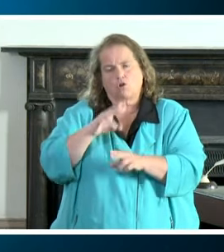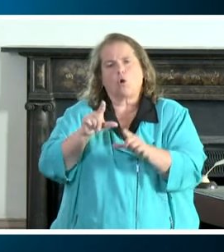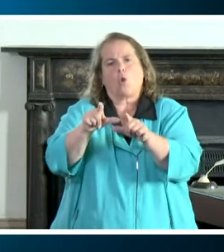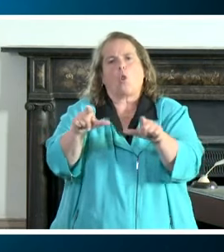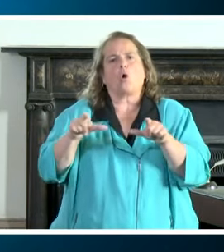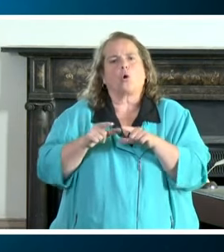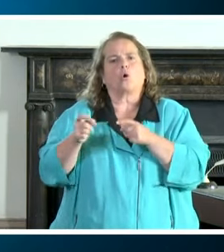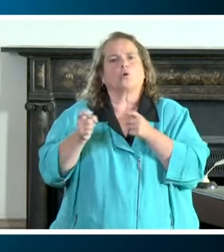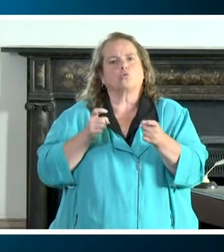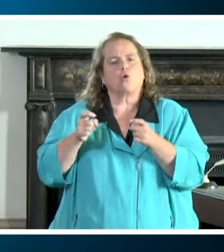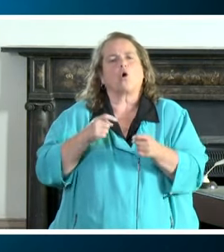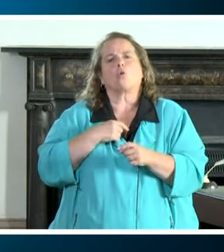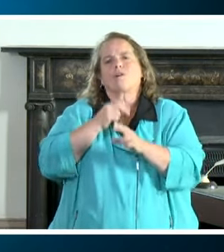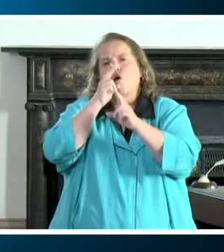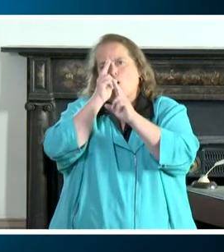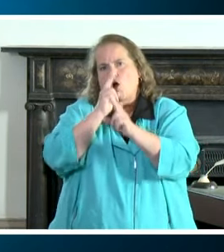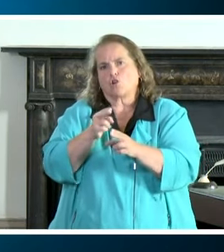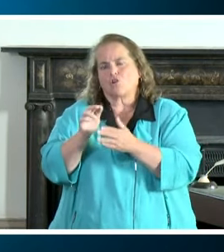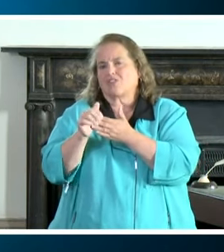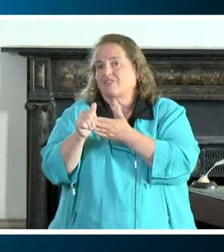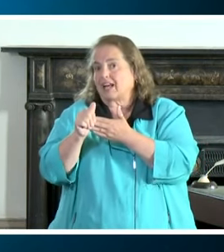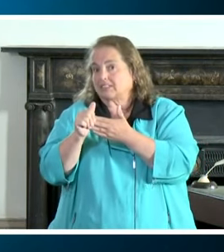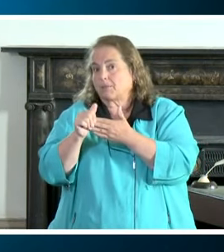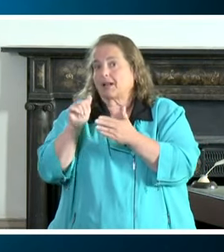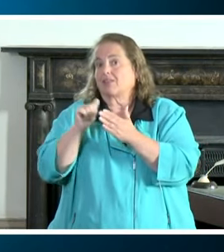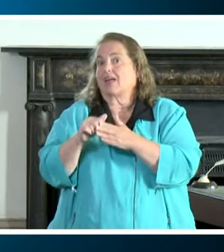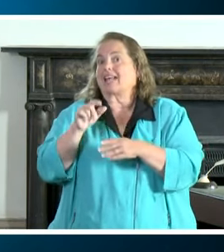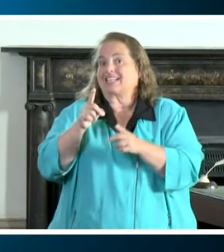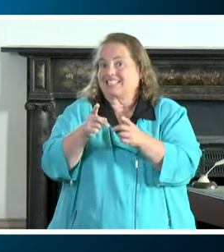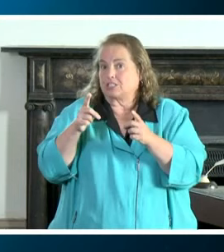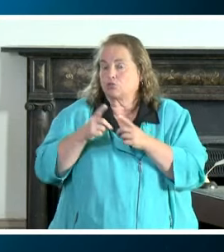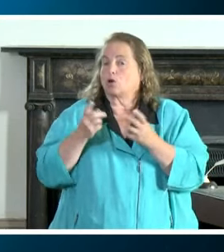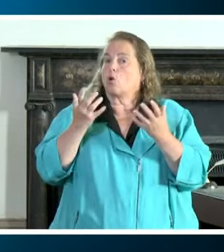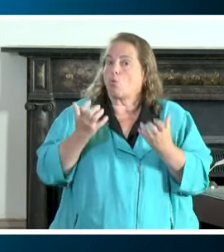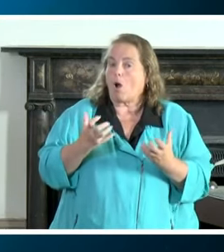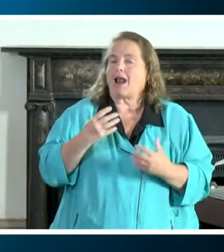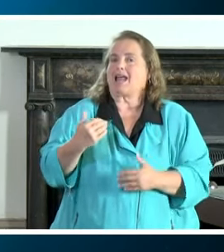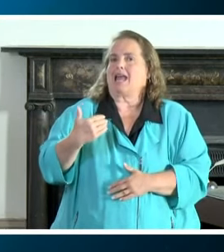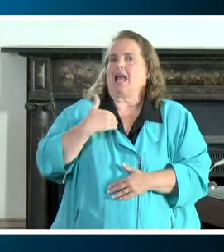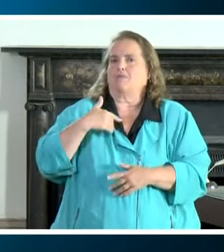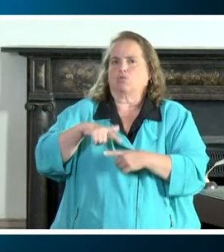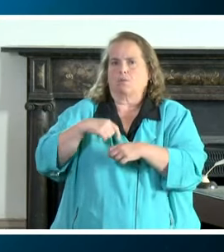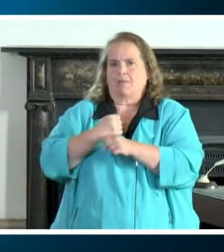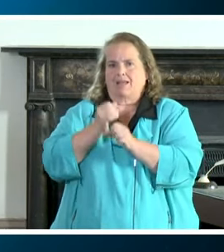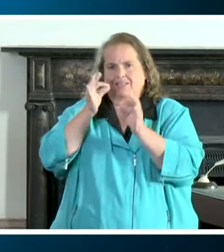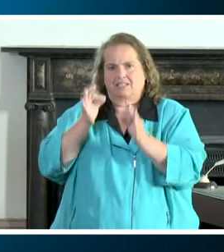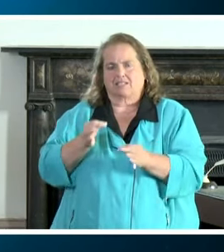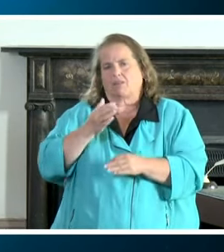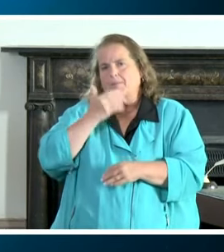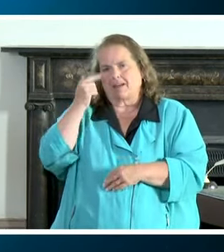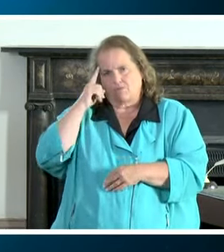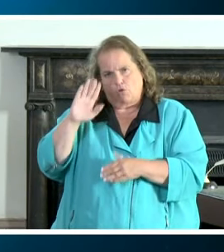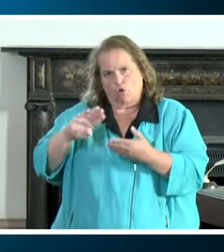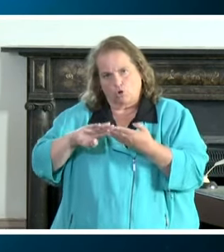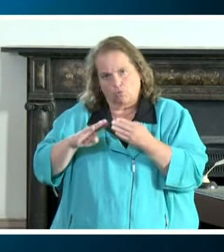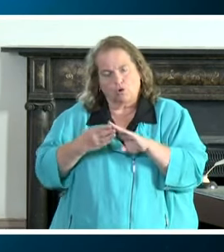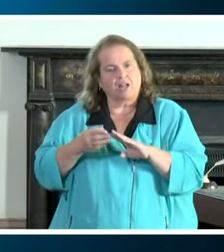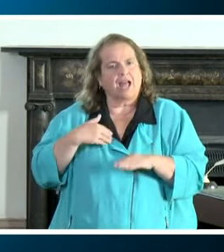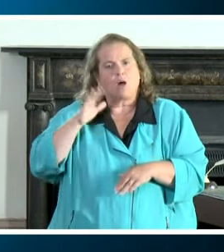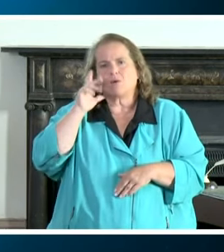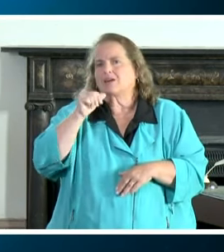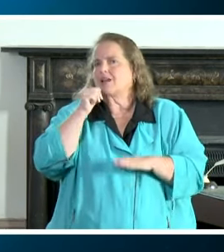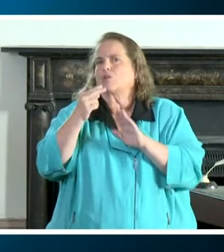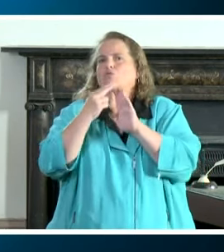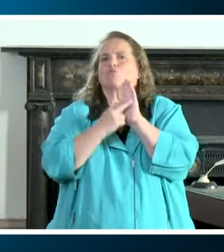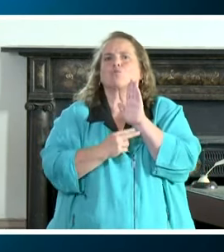we honor the flexibility that districts want and that they have to make the decisions that are best for their communities i'm not going to read